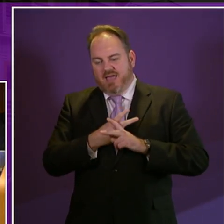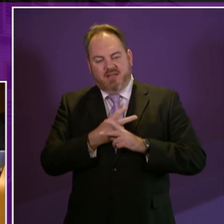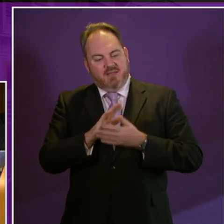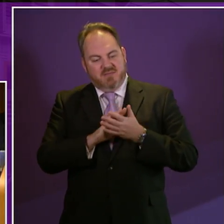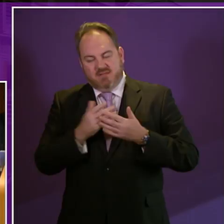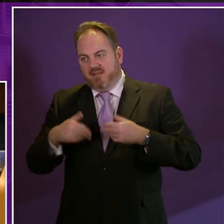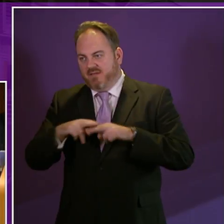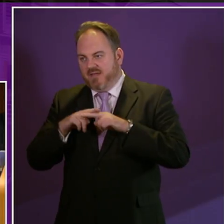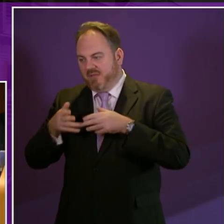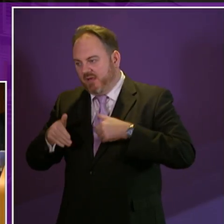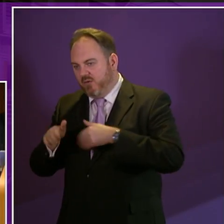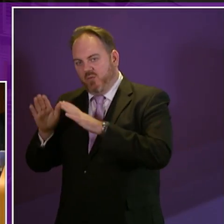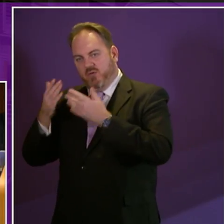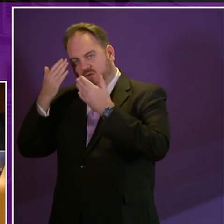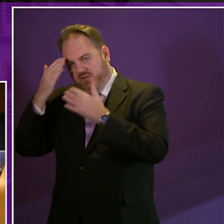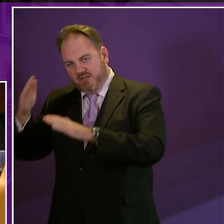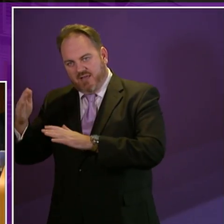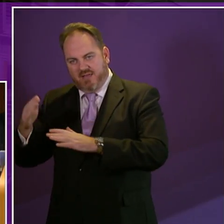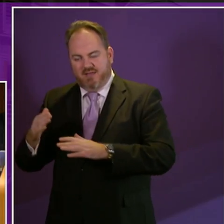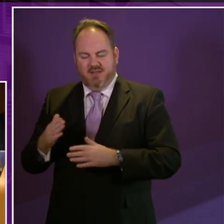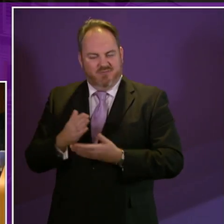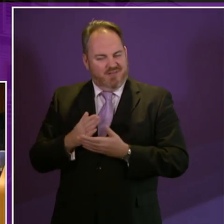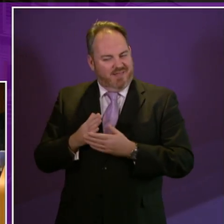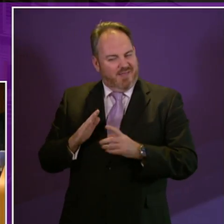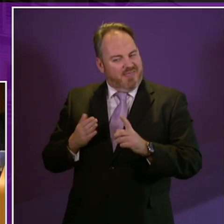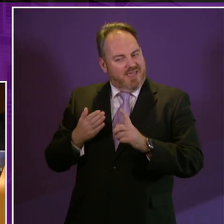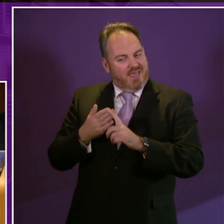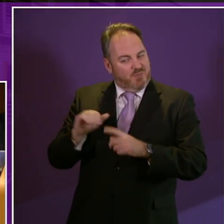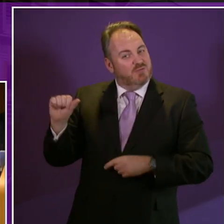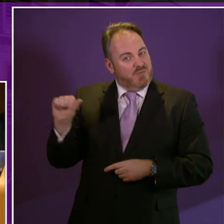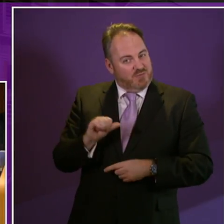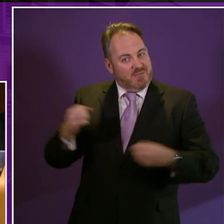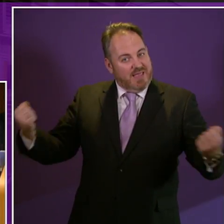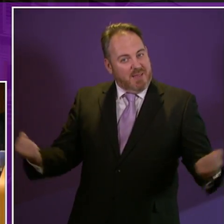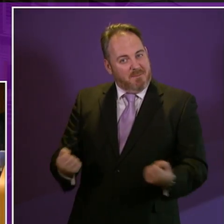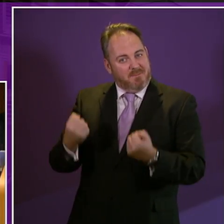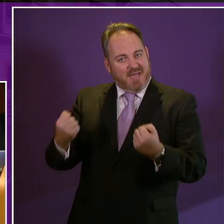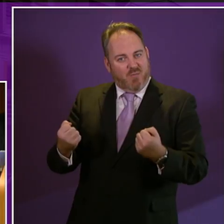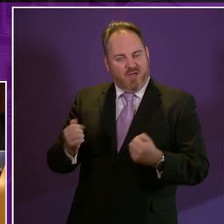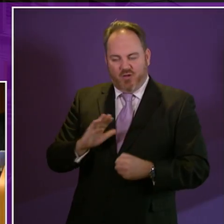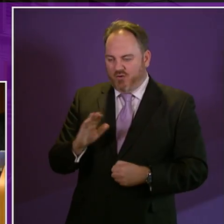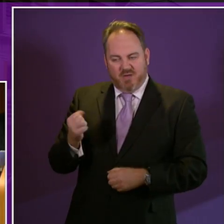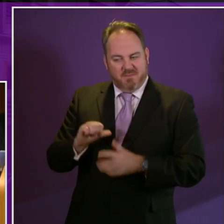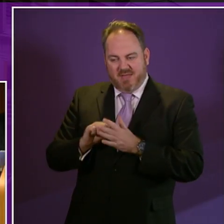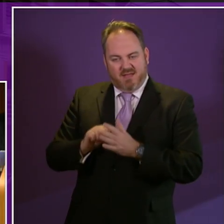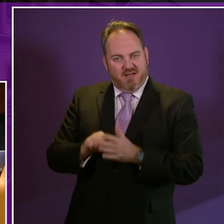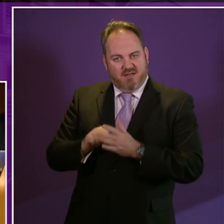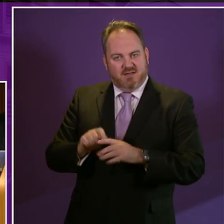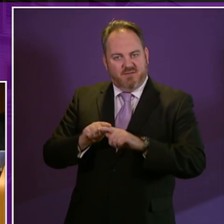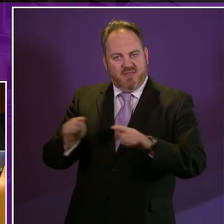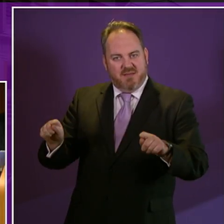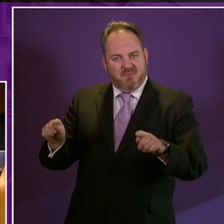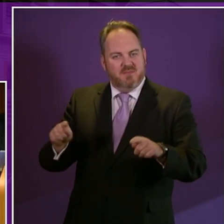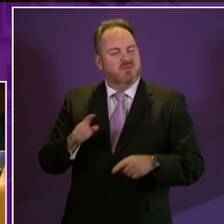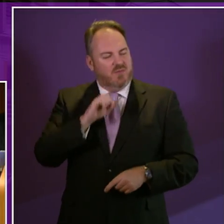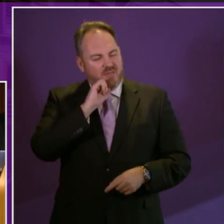-directed support when this parliament passed it I think the idea was to empower people so I think I believe that SPICE is doing a bit of work on